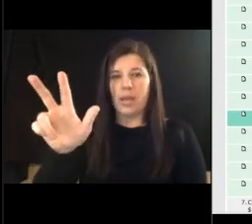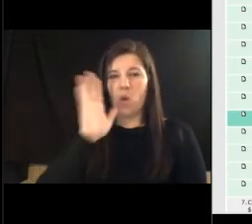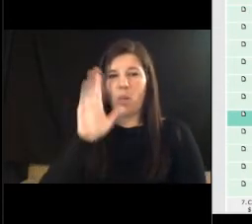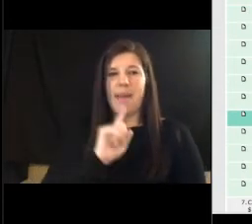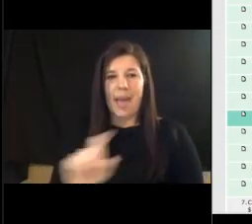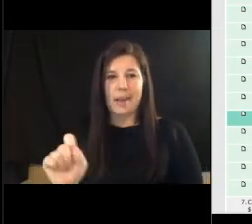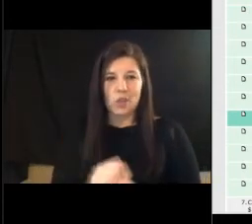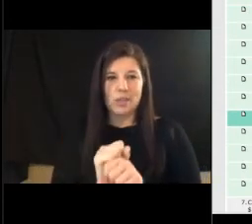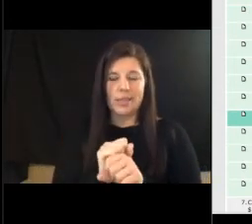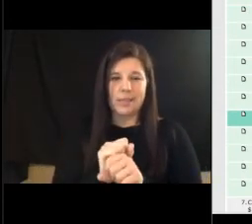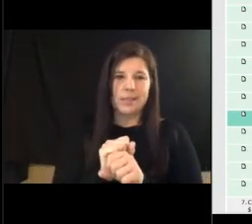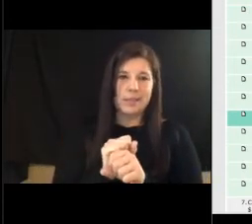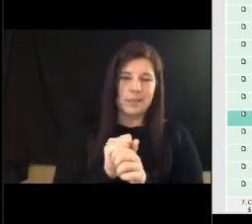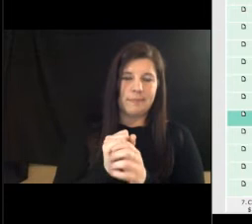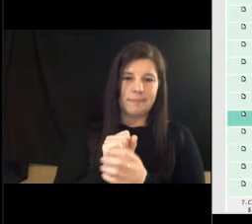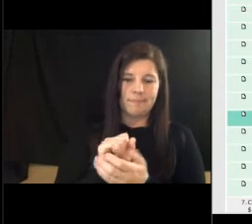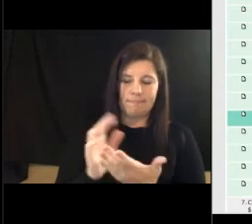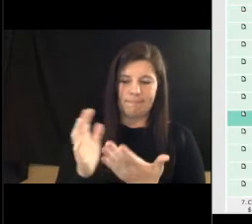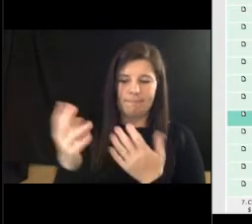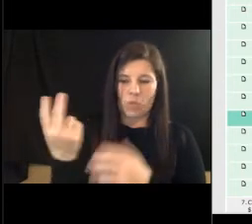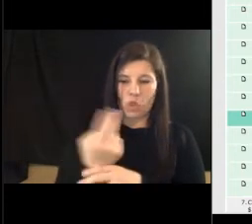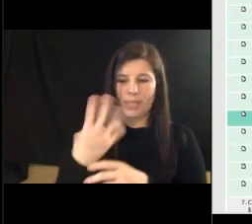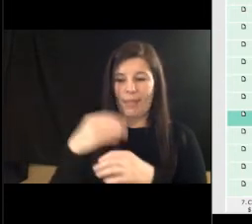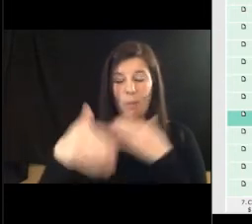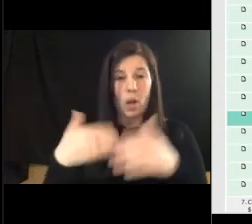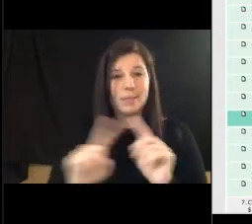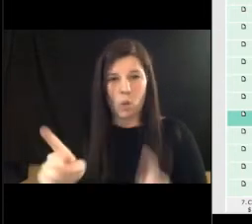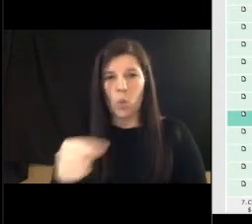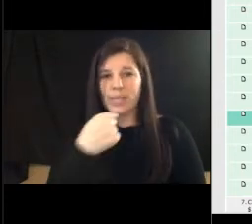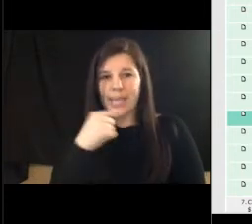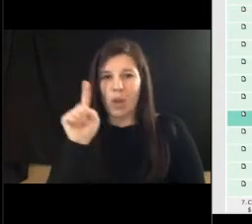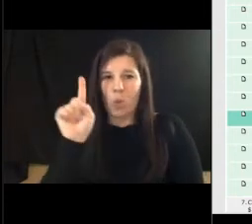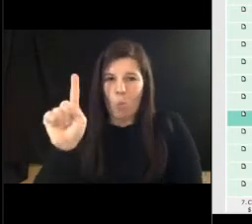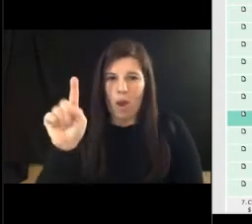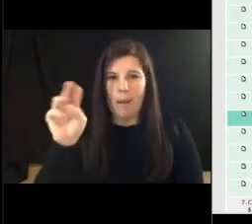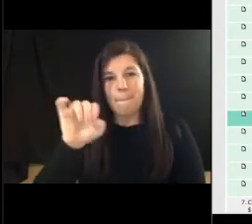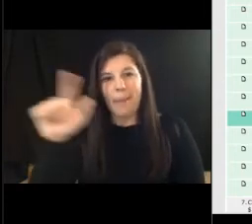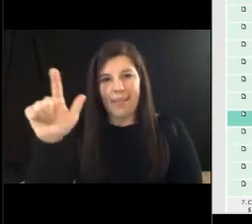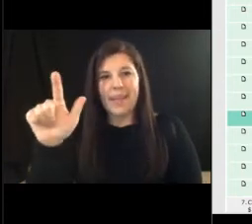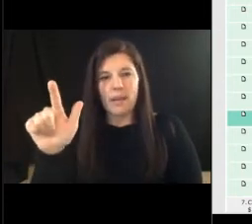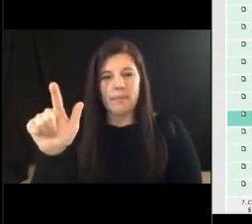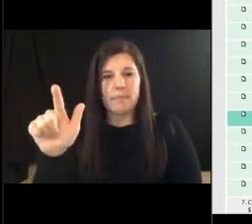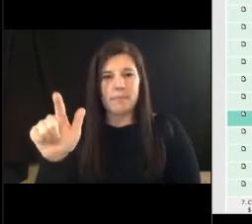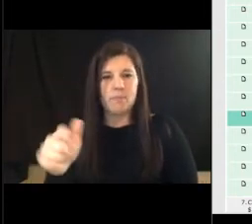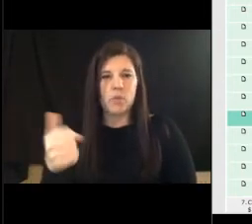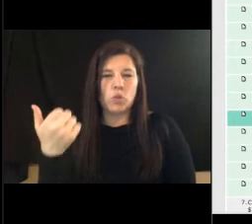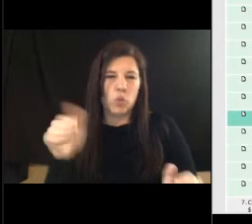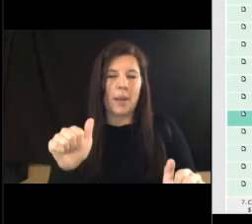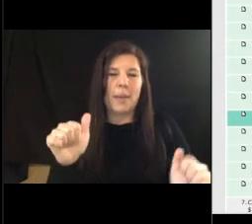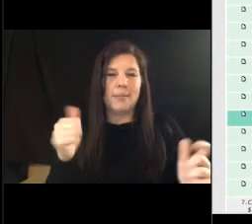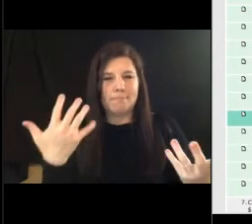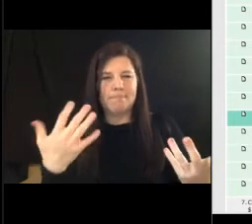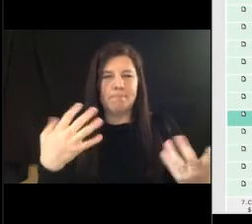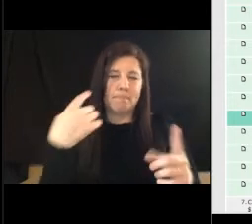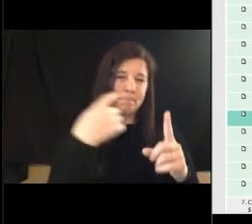in in the process but we put 1 million to be uh cautiously optimistic or conservative but i believe that we'll see